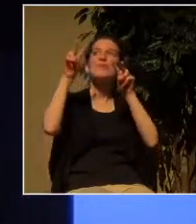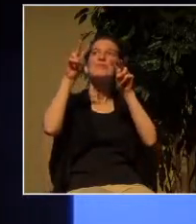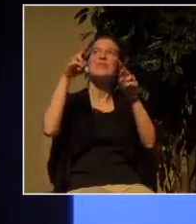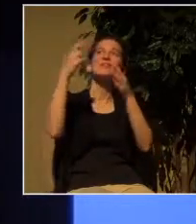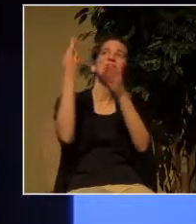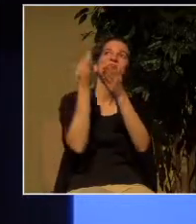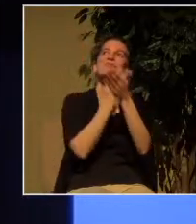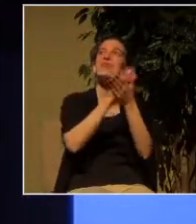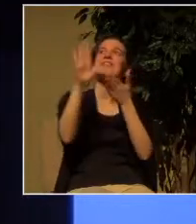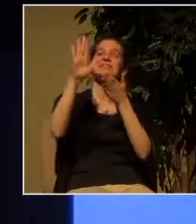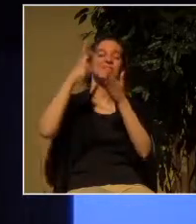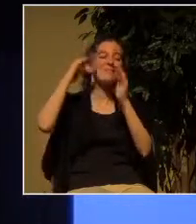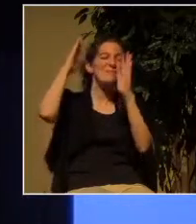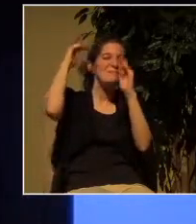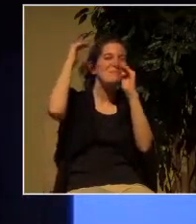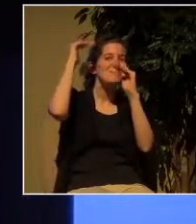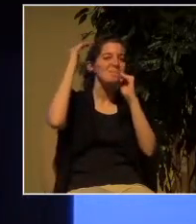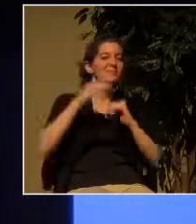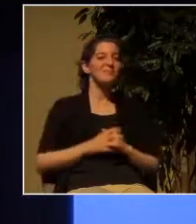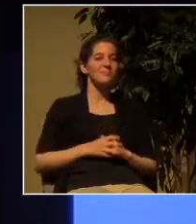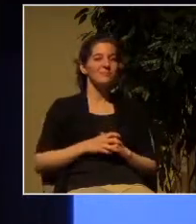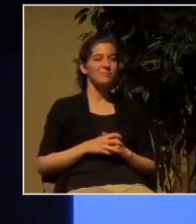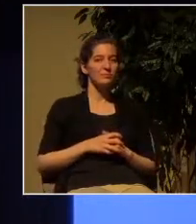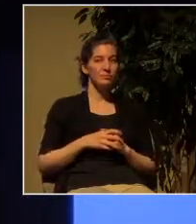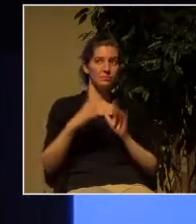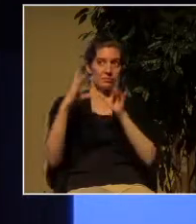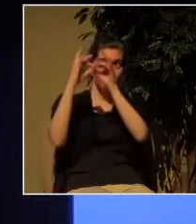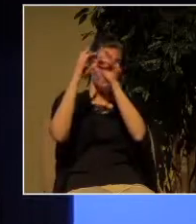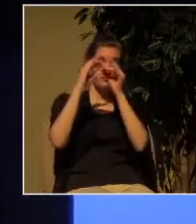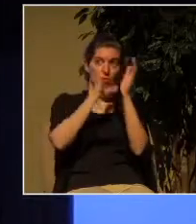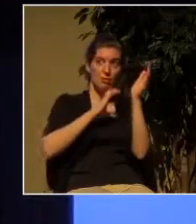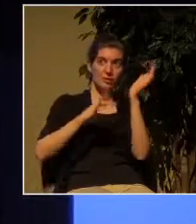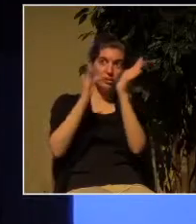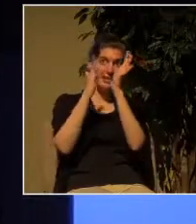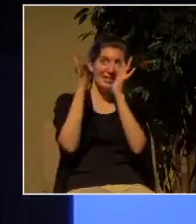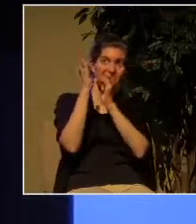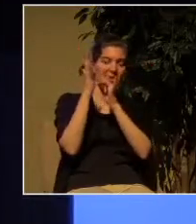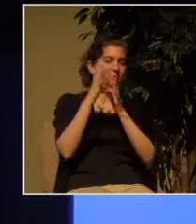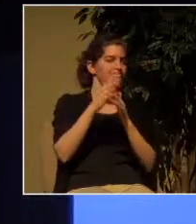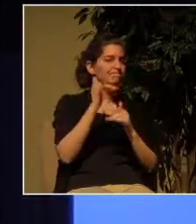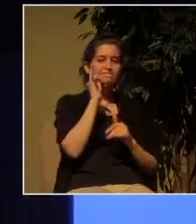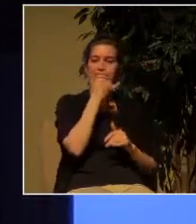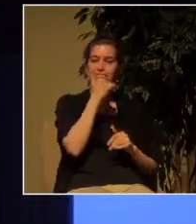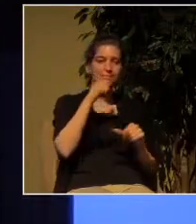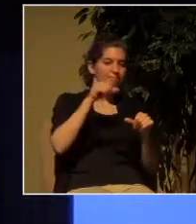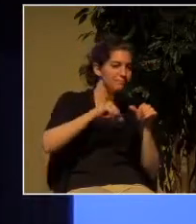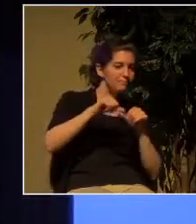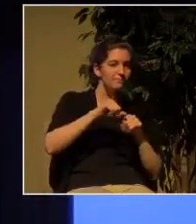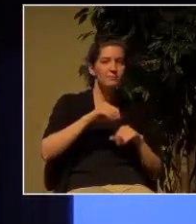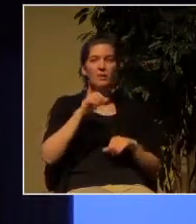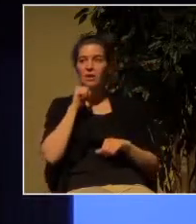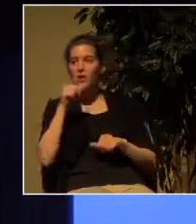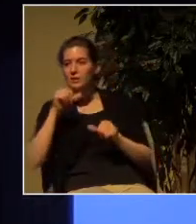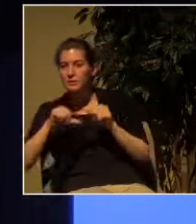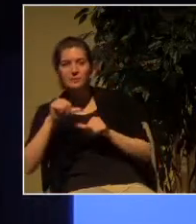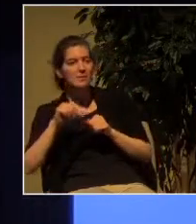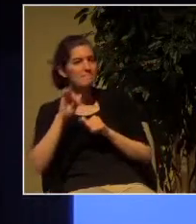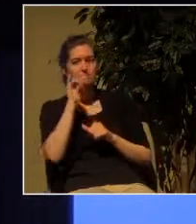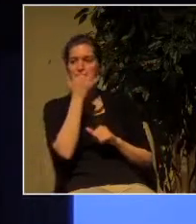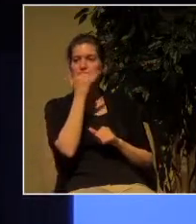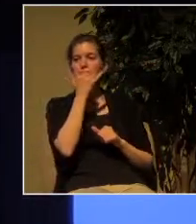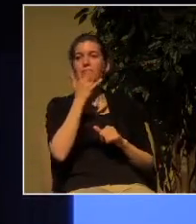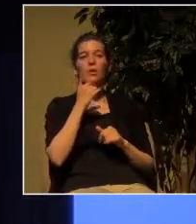neither circumcision nor uncircumcision has any value the only thing that